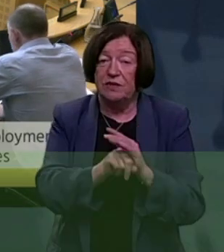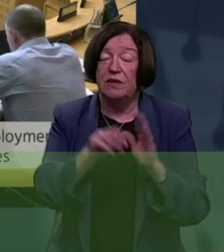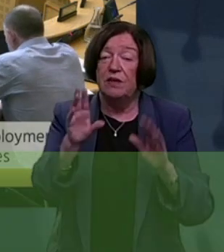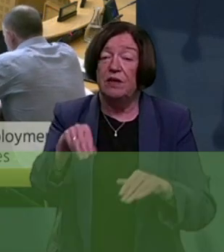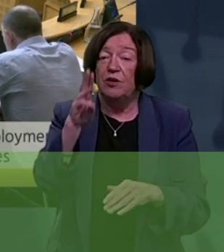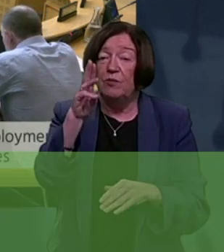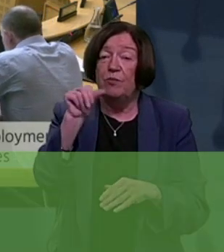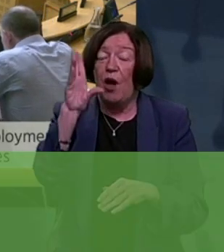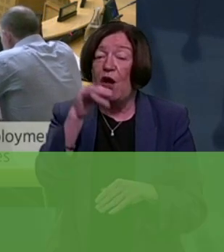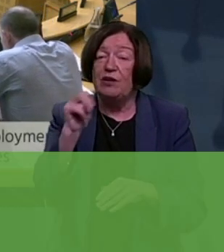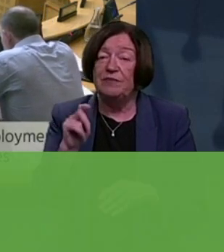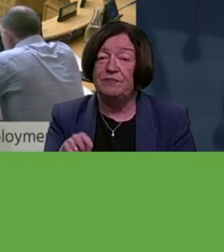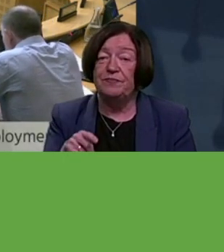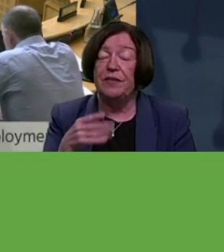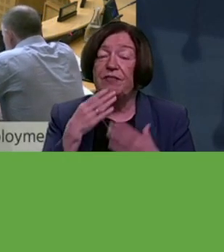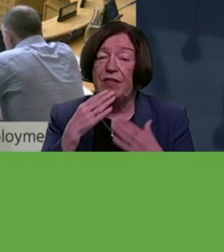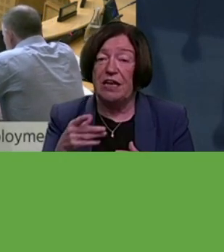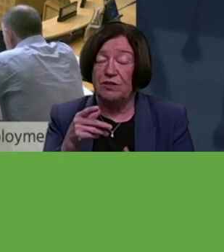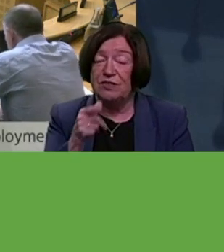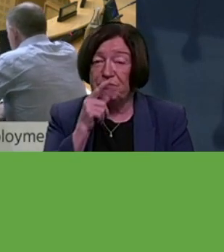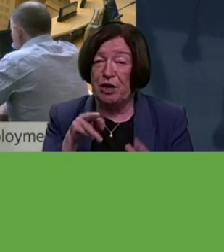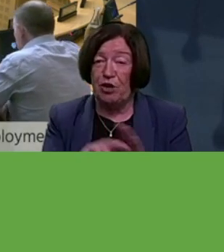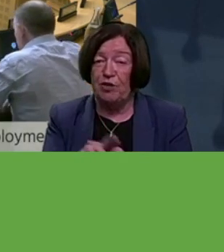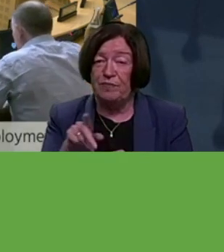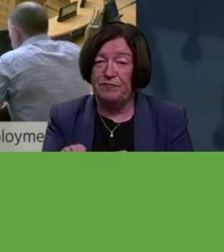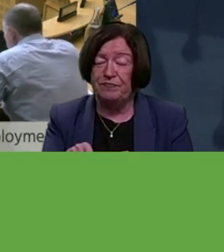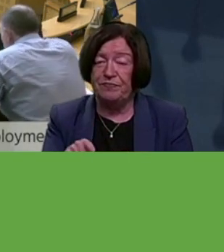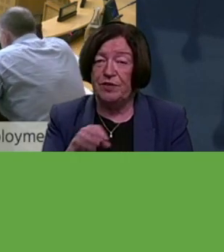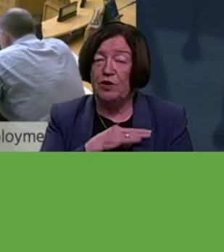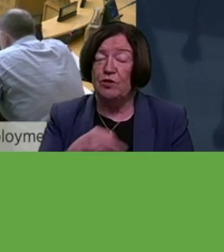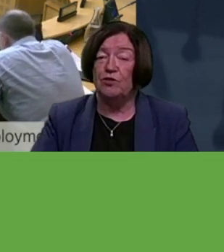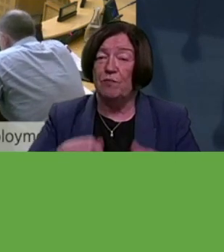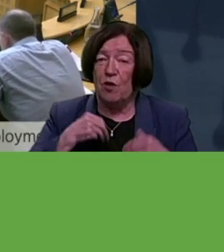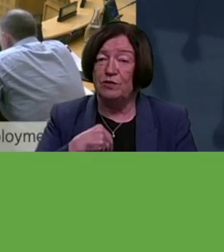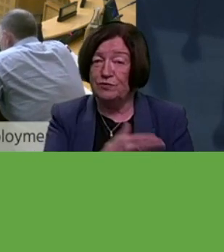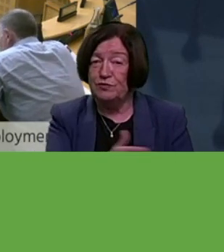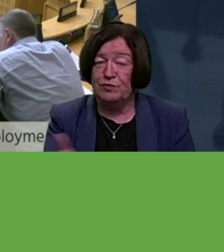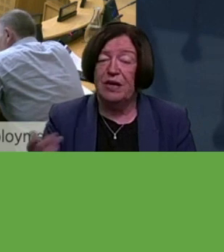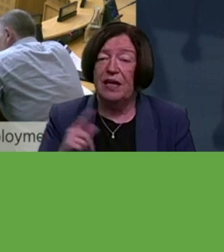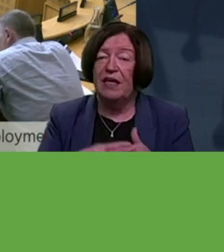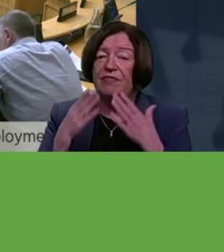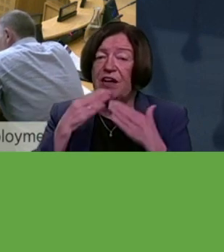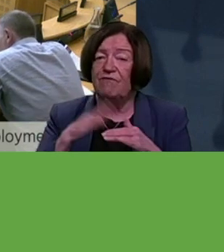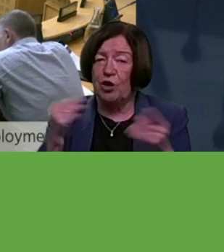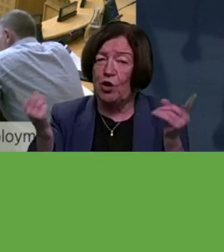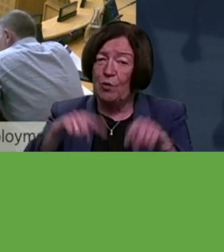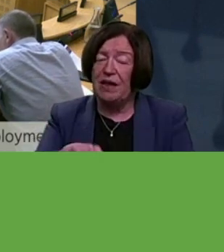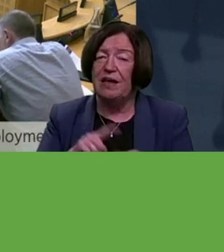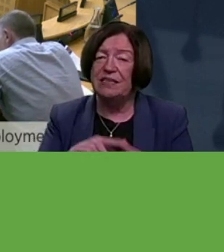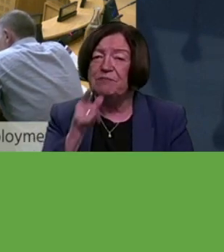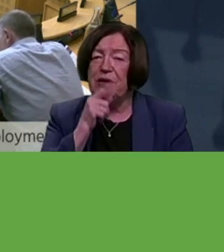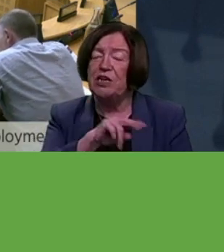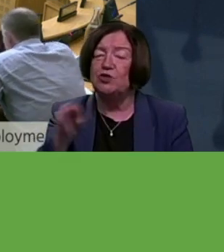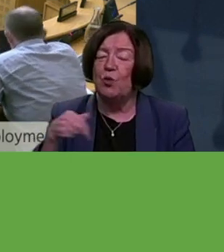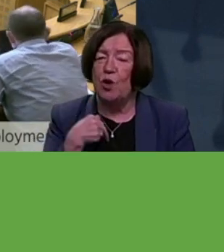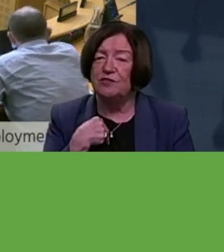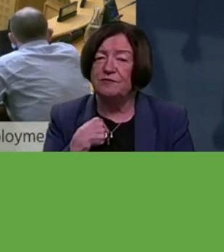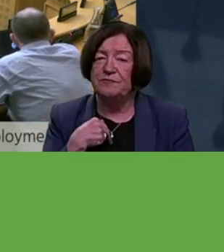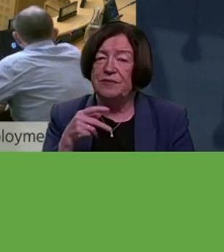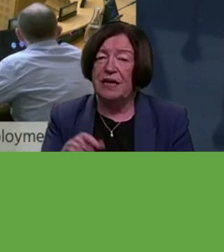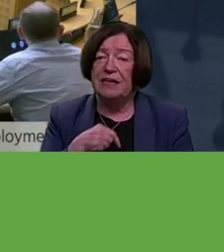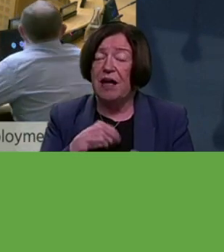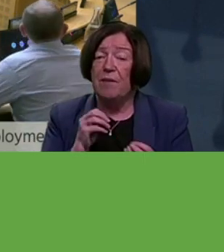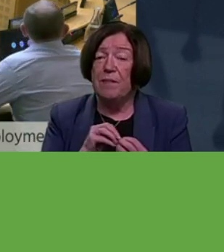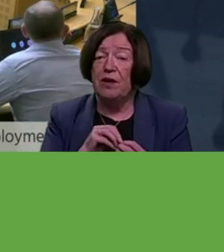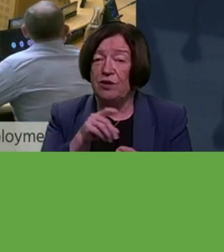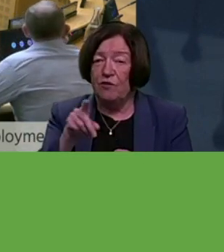Good morning, Eddie and Matt and Thomas, and thank you for coming in here and speaking to us. As I